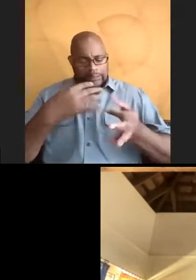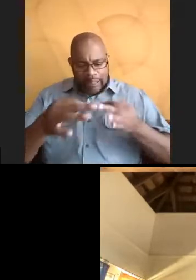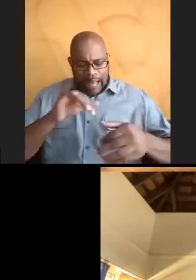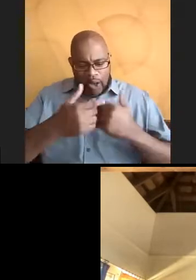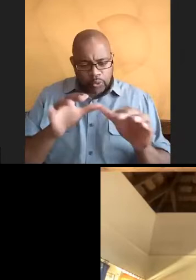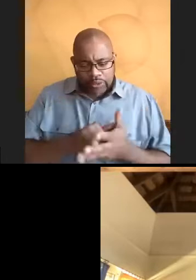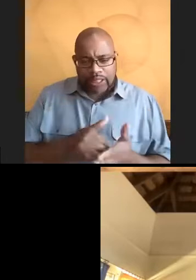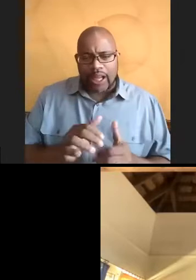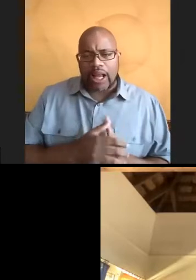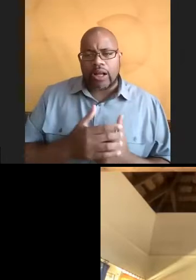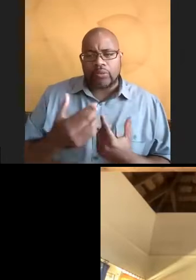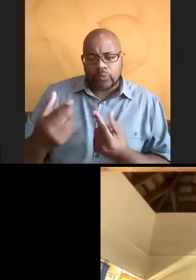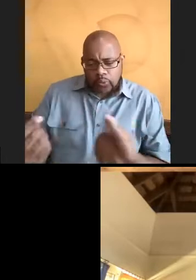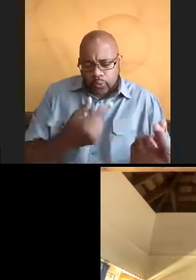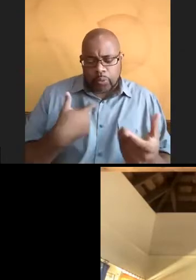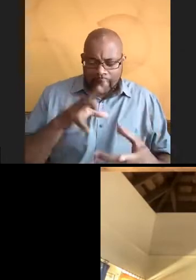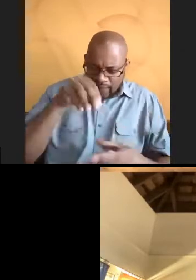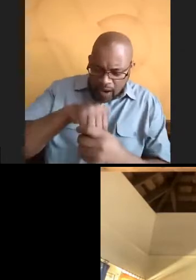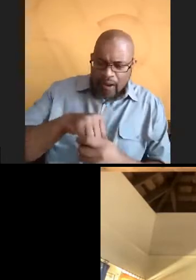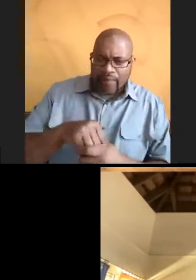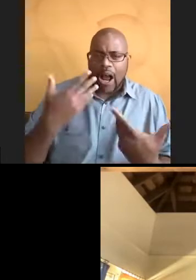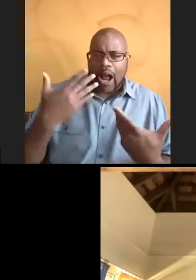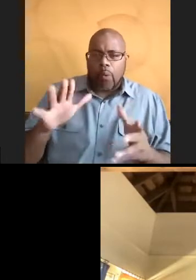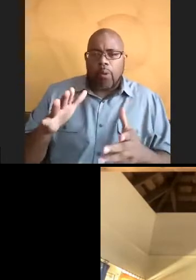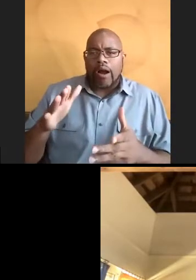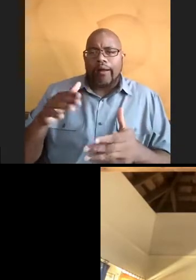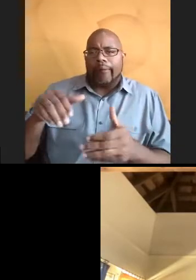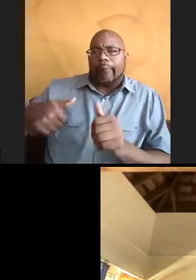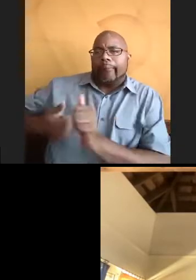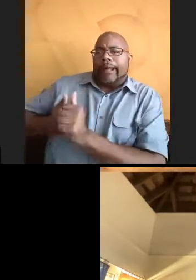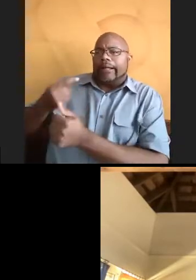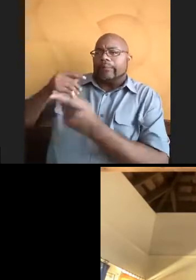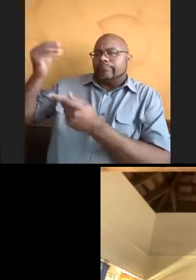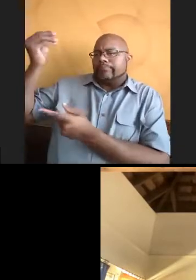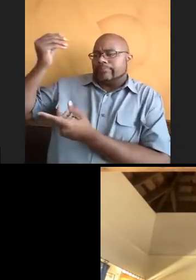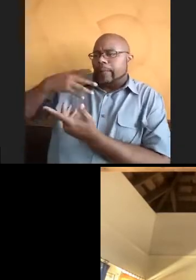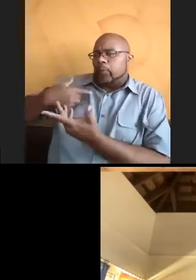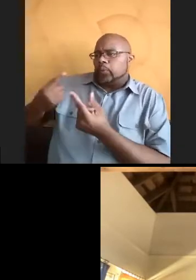to be on that level. I didn't just want to be having someone tell me what to do.